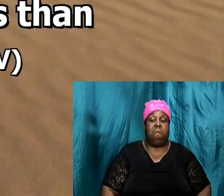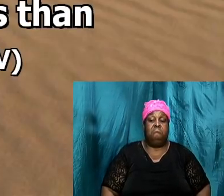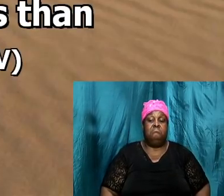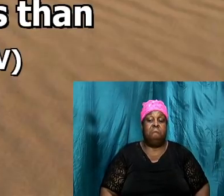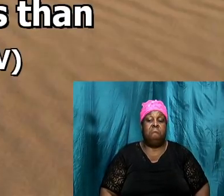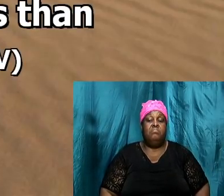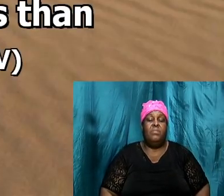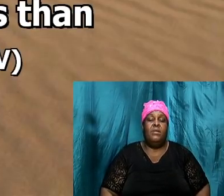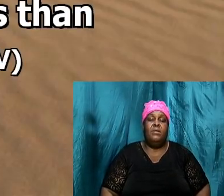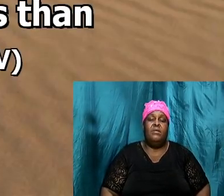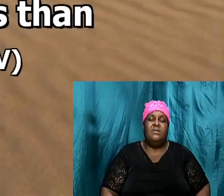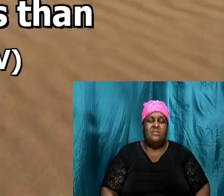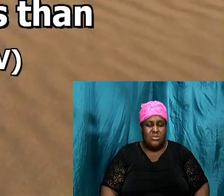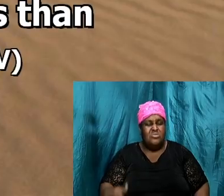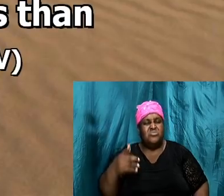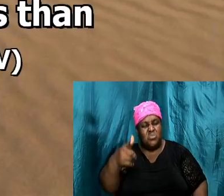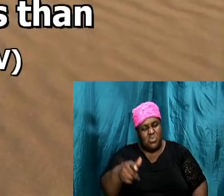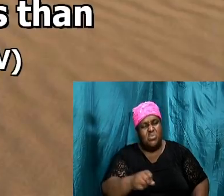so look here